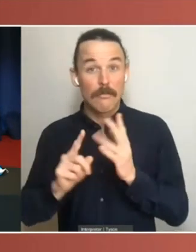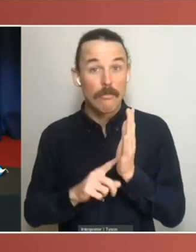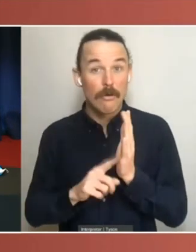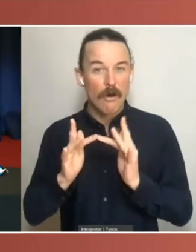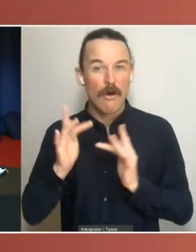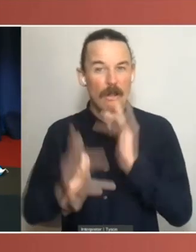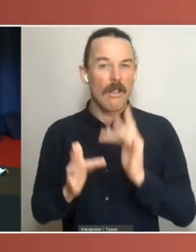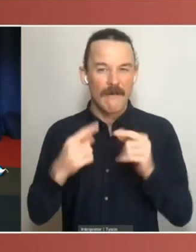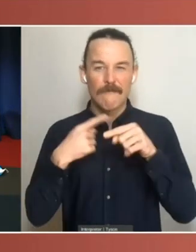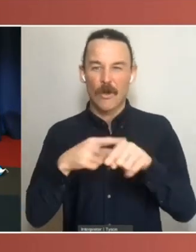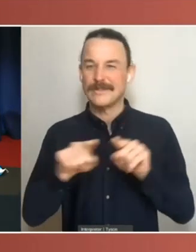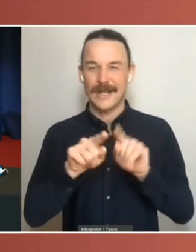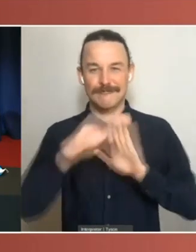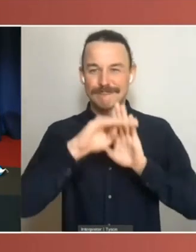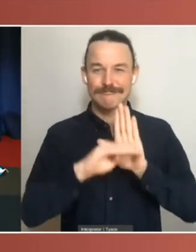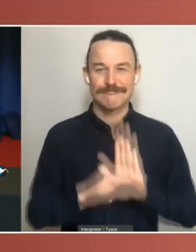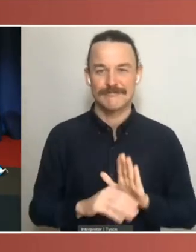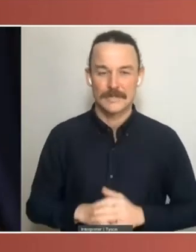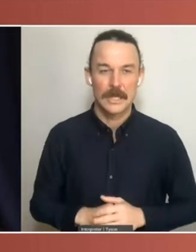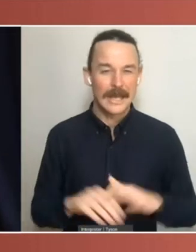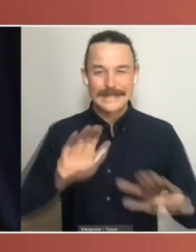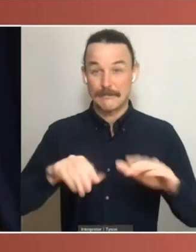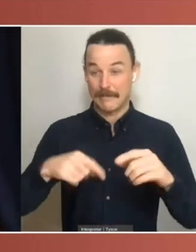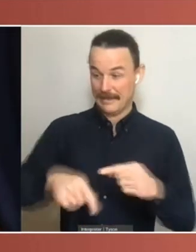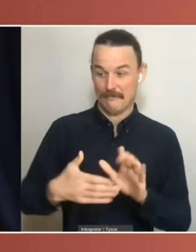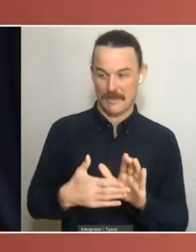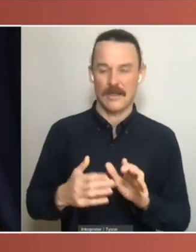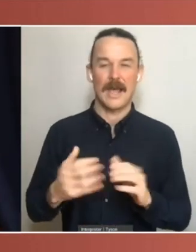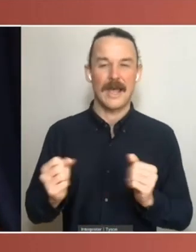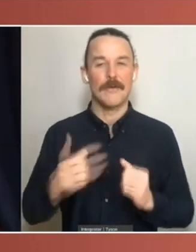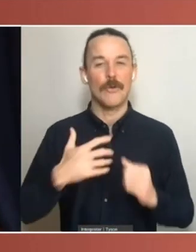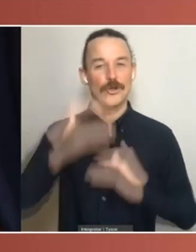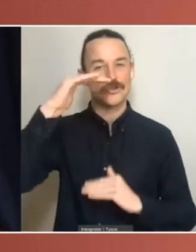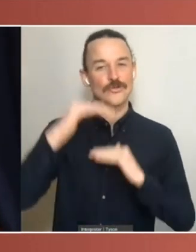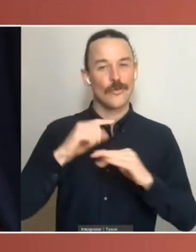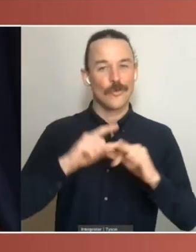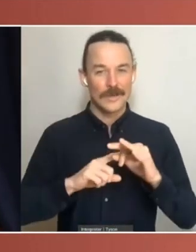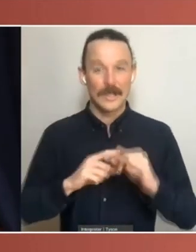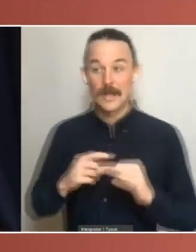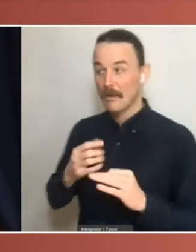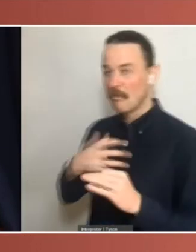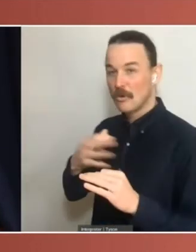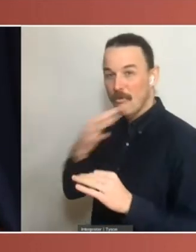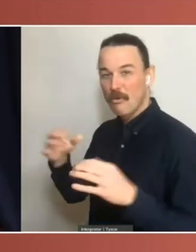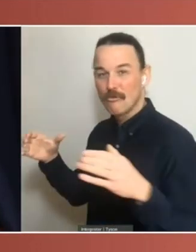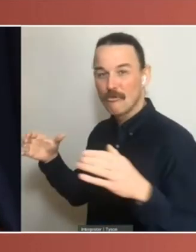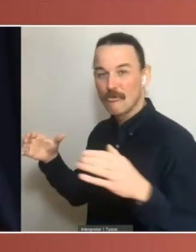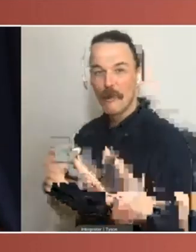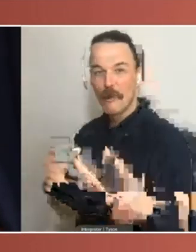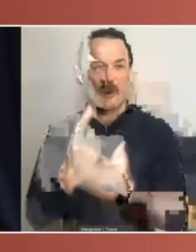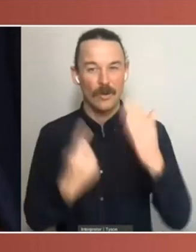this month, very similar. A shorter poll, a somewhat smaller sample, so 1,000 people instead of 1,600.